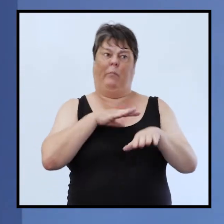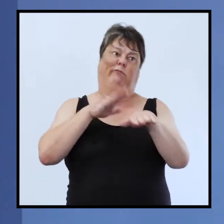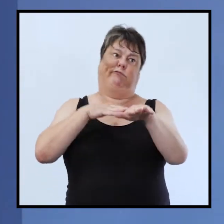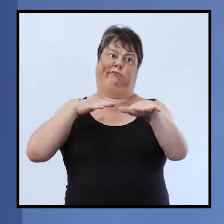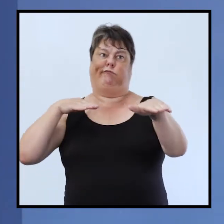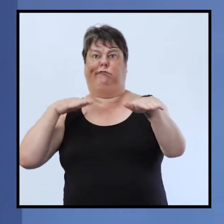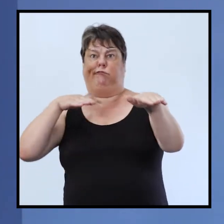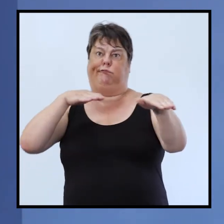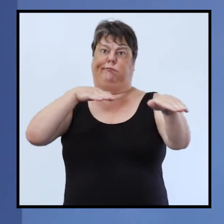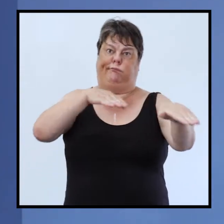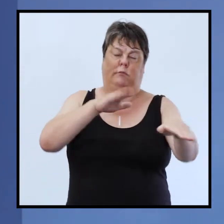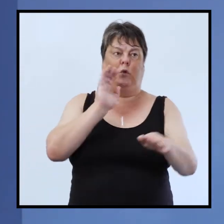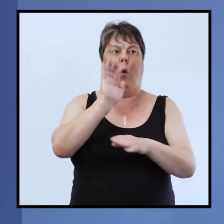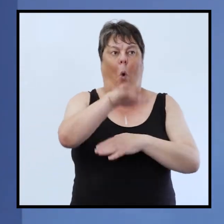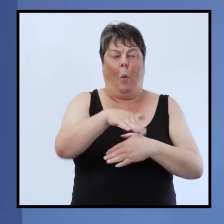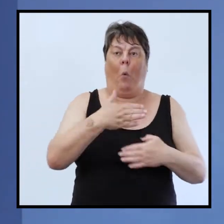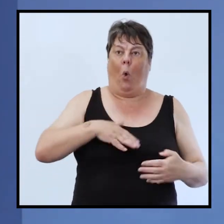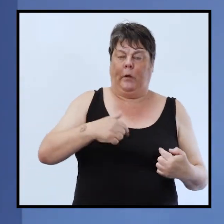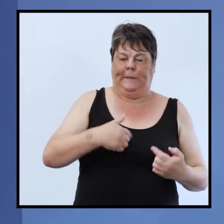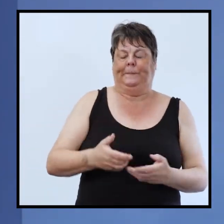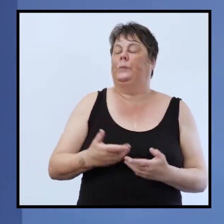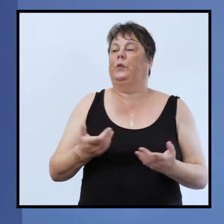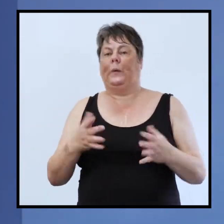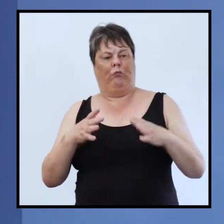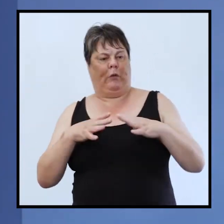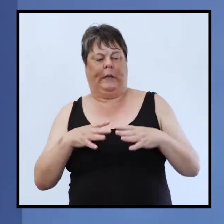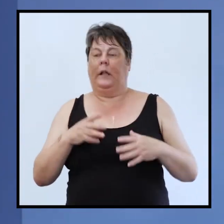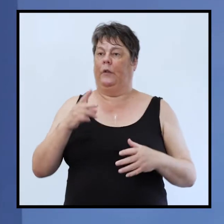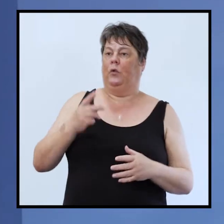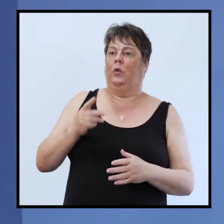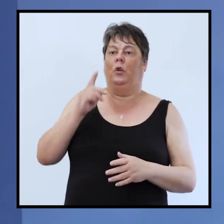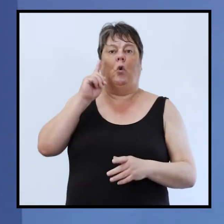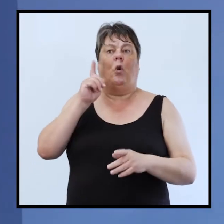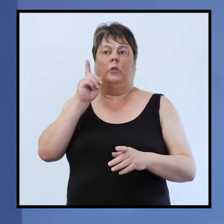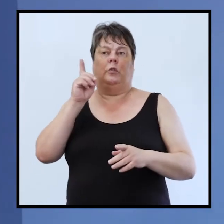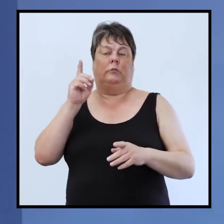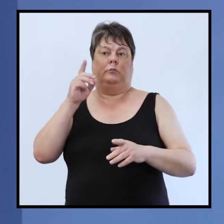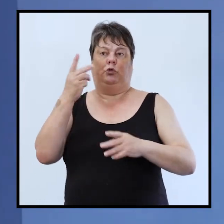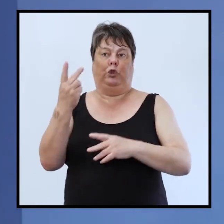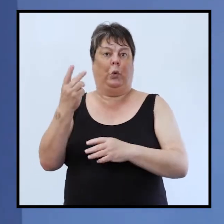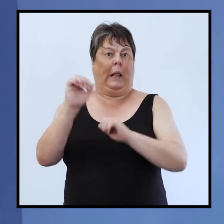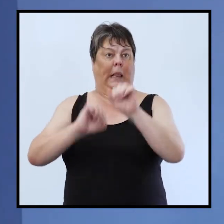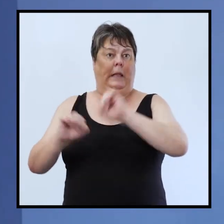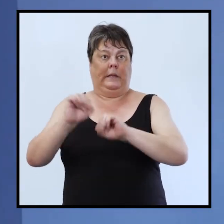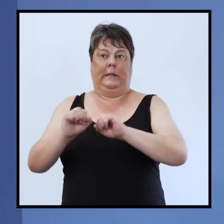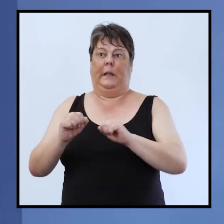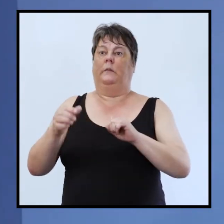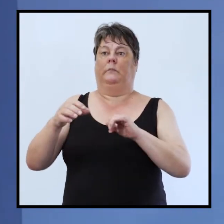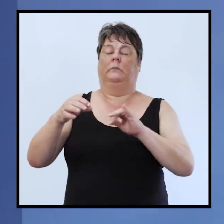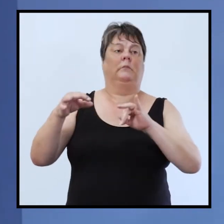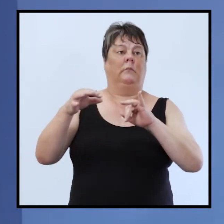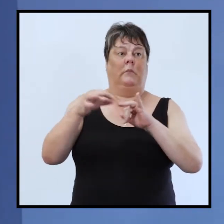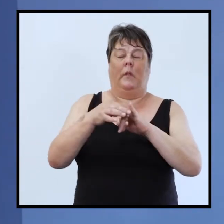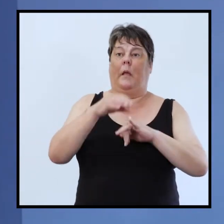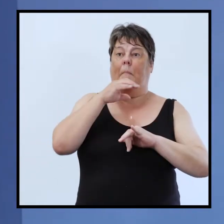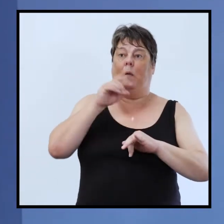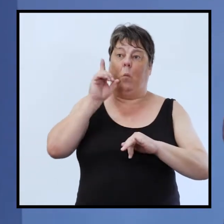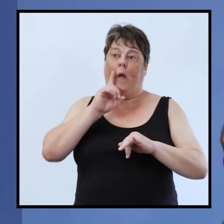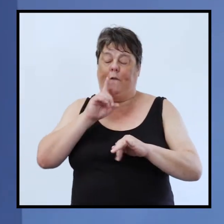traffic and get home and uh i was getting ready to leave and the cleaners come in uh real characters a husband and wife fantastic